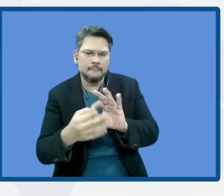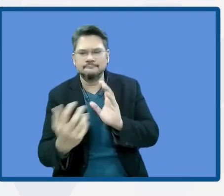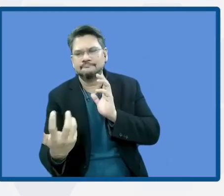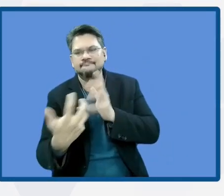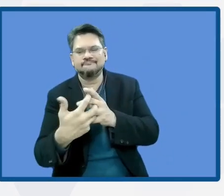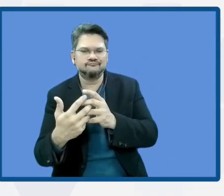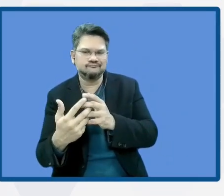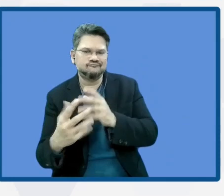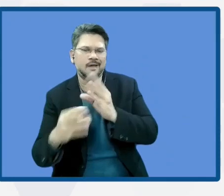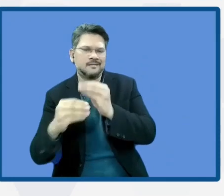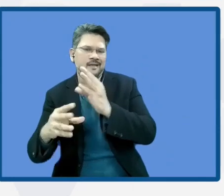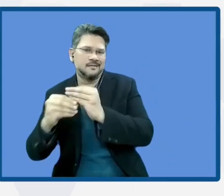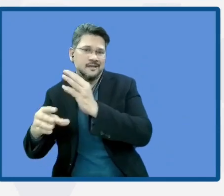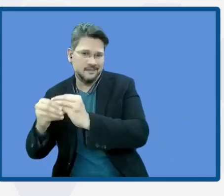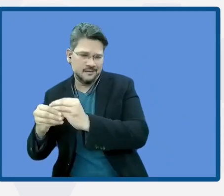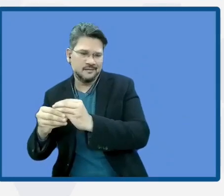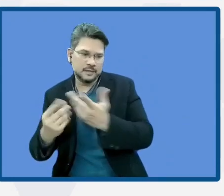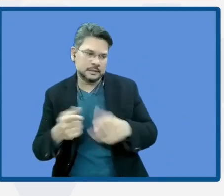capabilities at the local level.